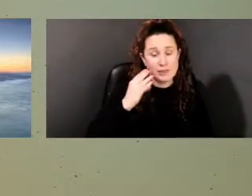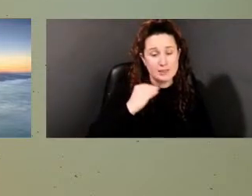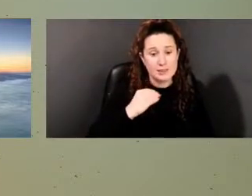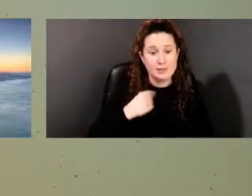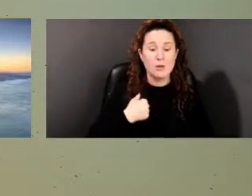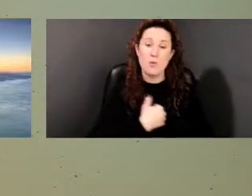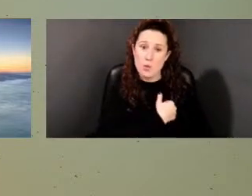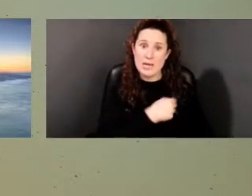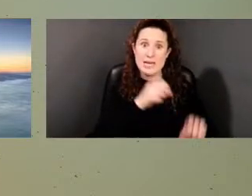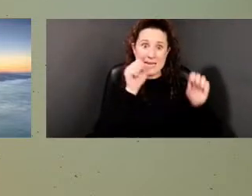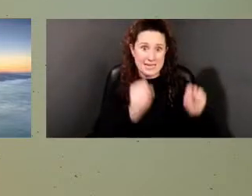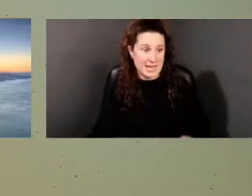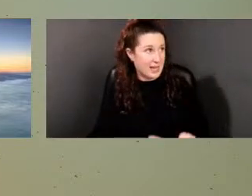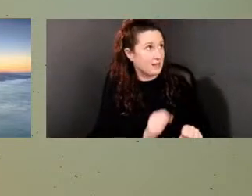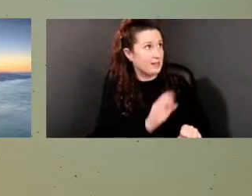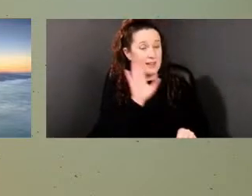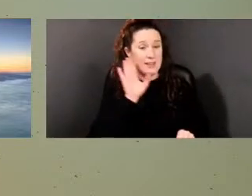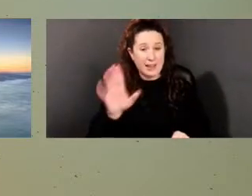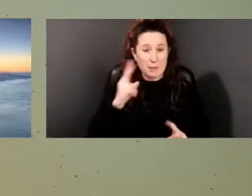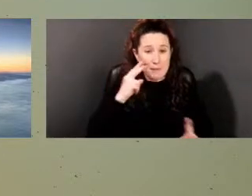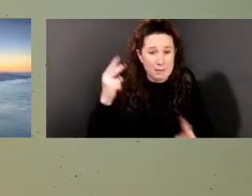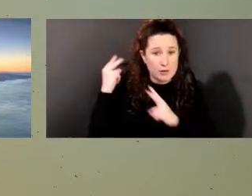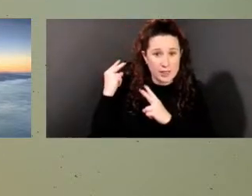the memory that they wanted left behind.